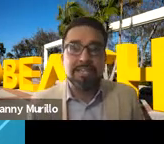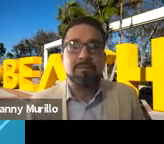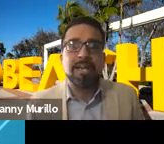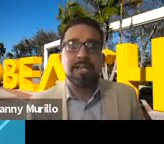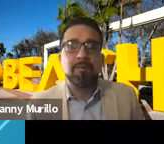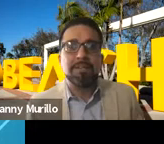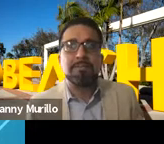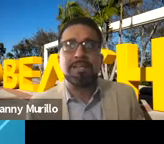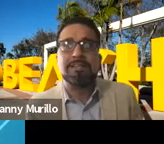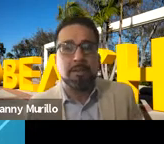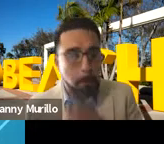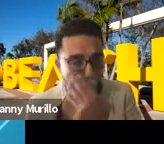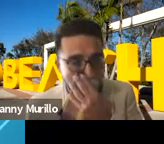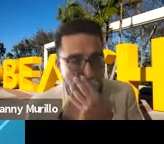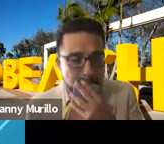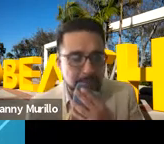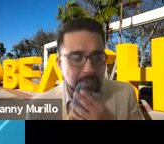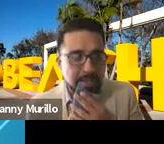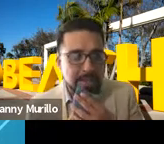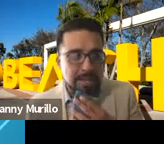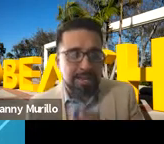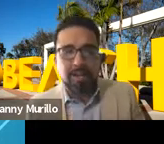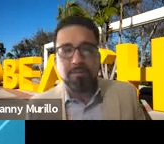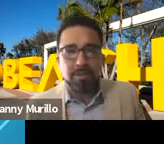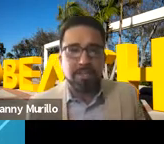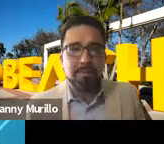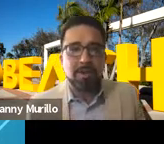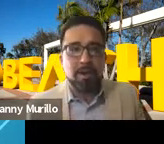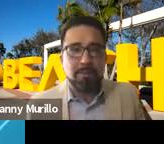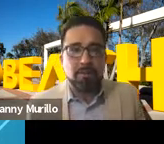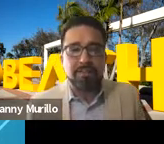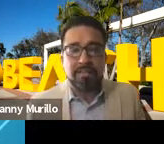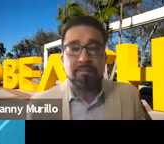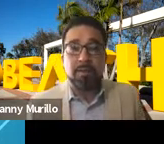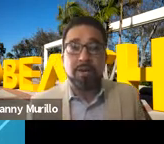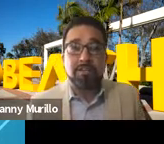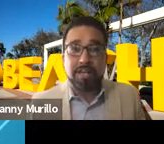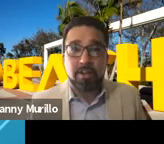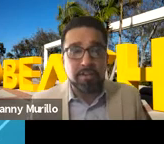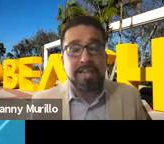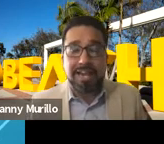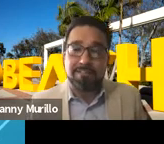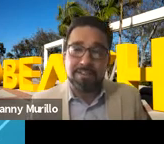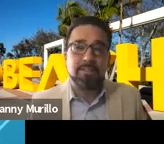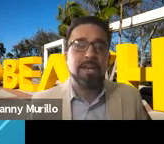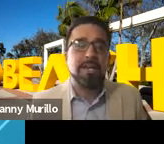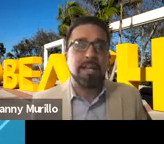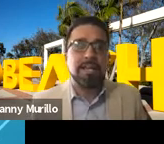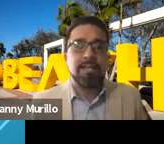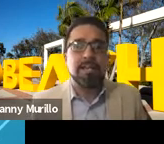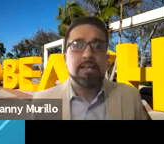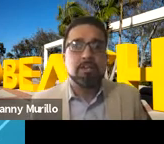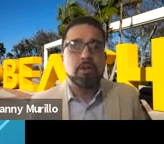thing. It wasn't because I thought it was going to give me a better opportunity. I started this, I got to finish it.